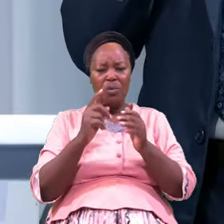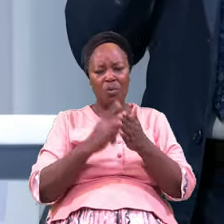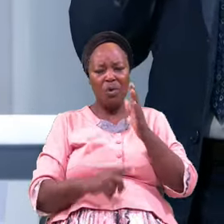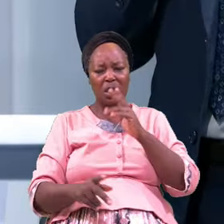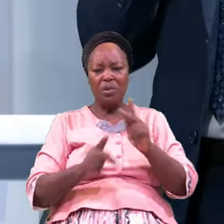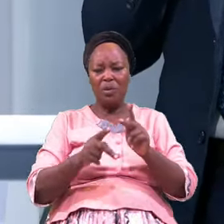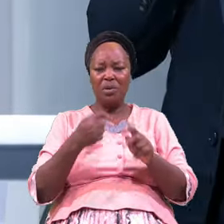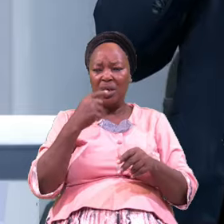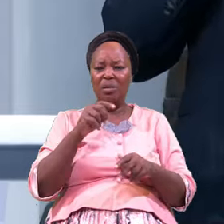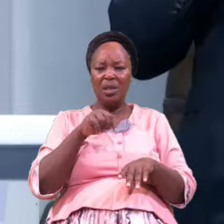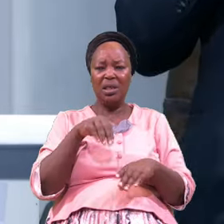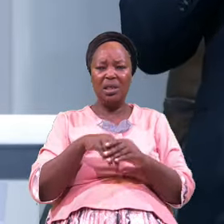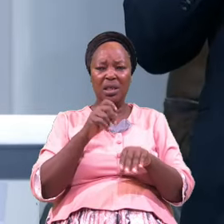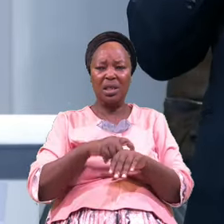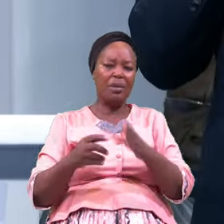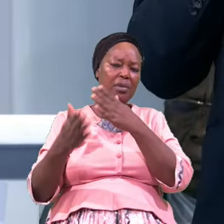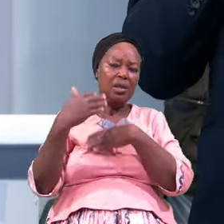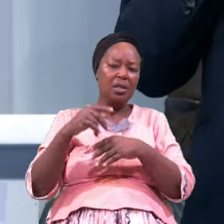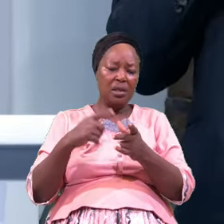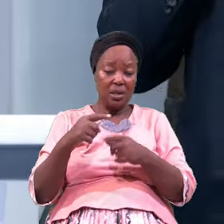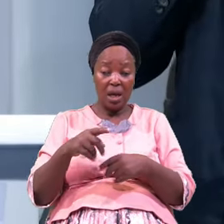Have Told You They Want You To Join Their Church